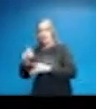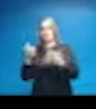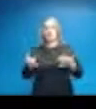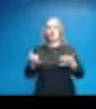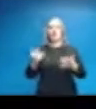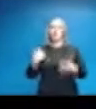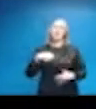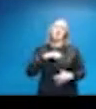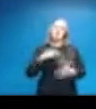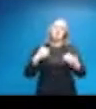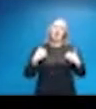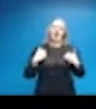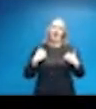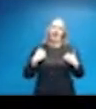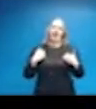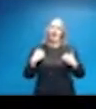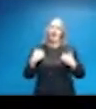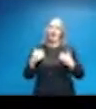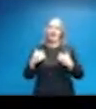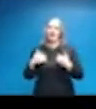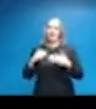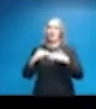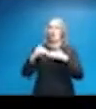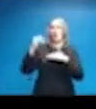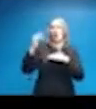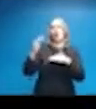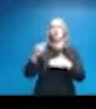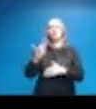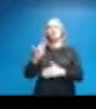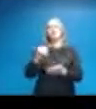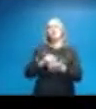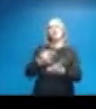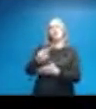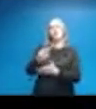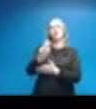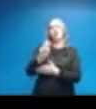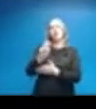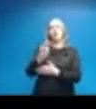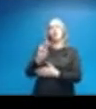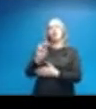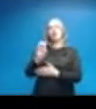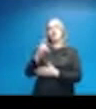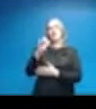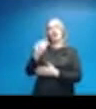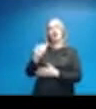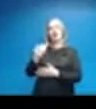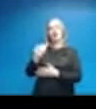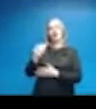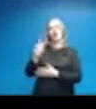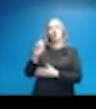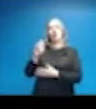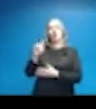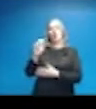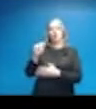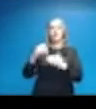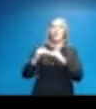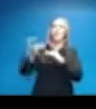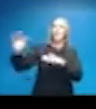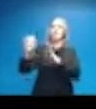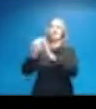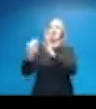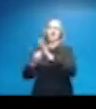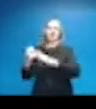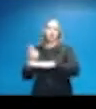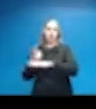got, you know, well over 7,200 megawatts of available capacity above what the state is using right now. So